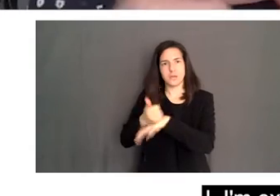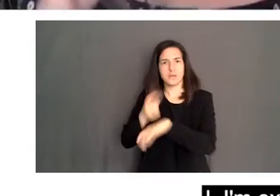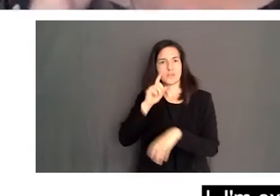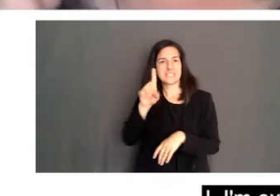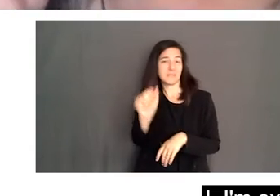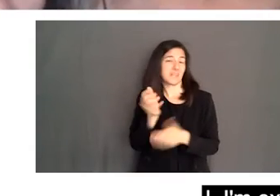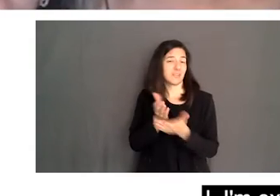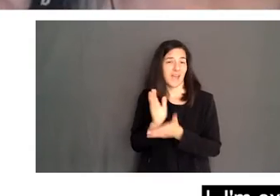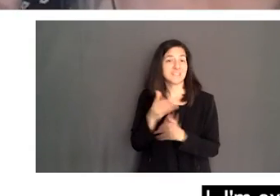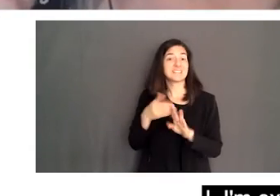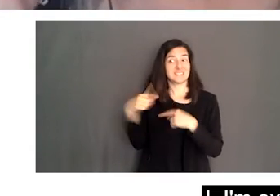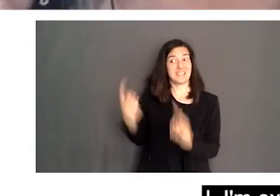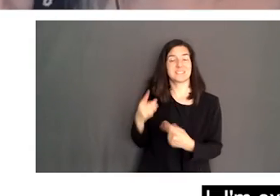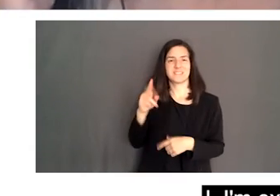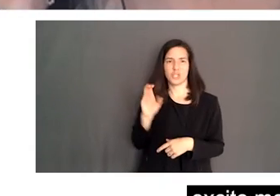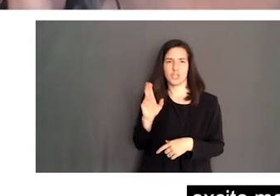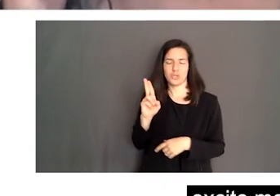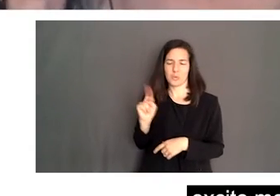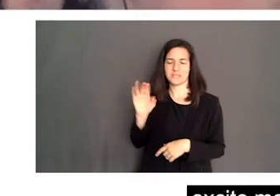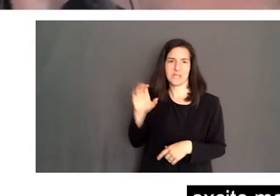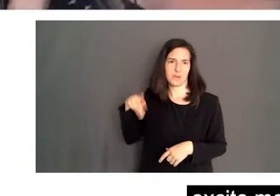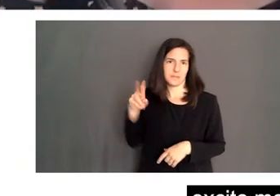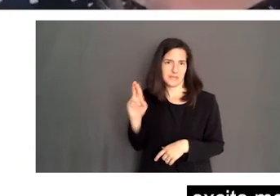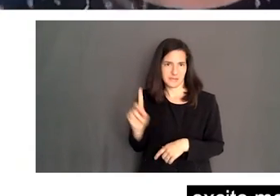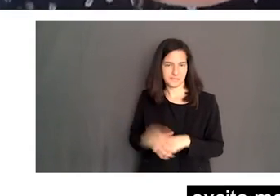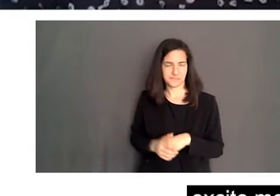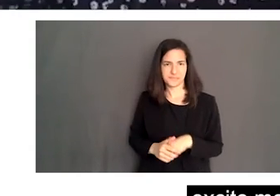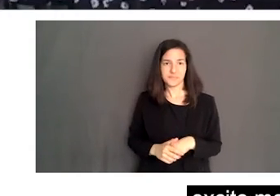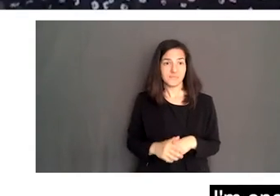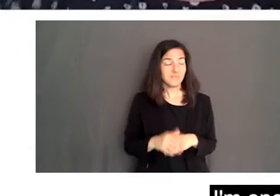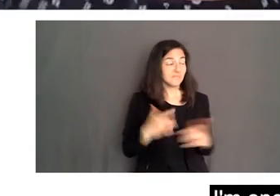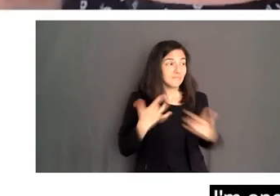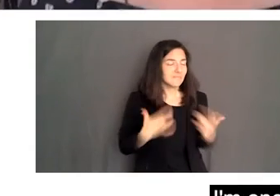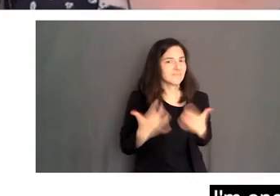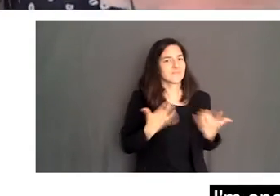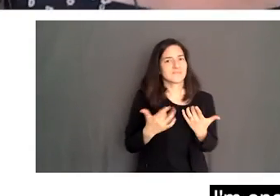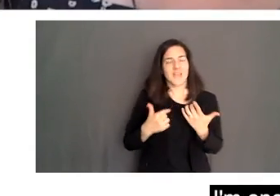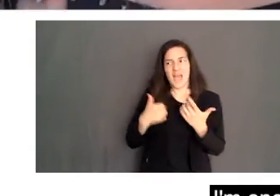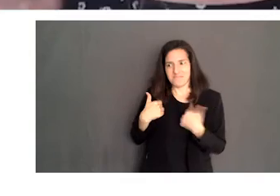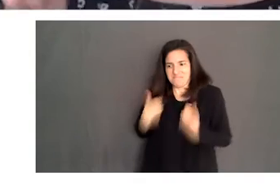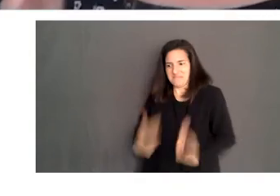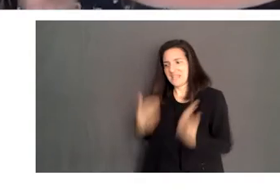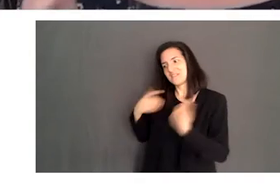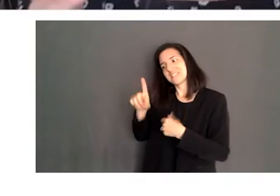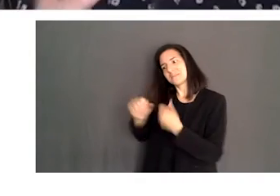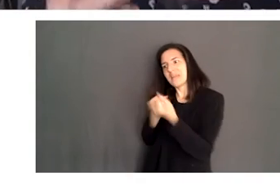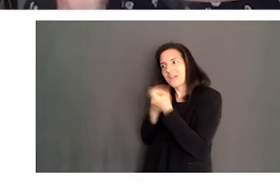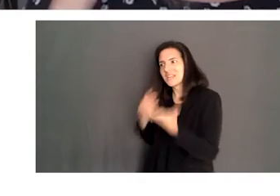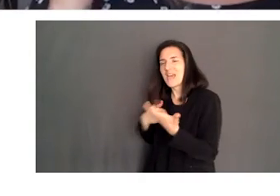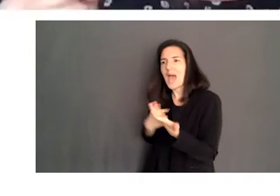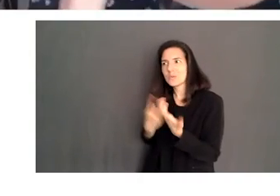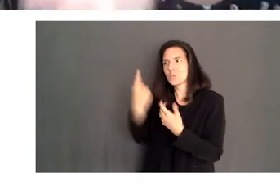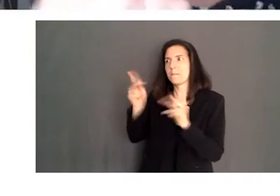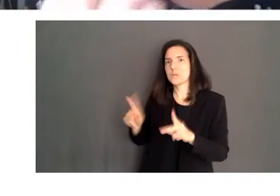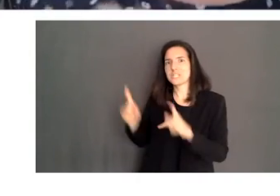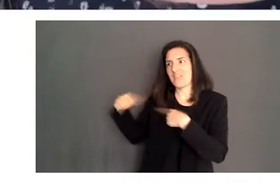I'm exploding with 50,000 things because you excite me so much because a disability advocate, I'm one of those people that was out there waiting for this. So, I'm so